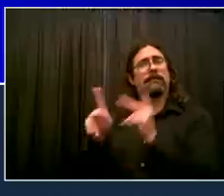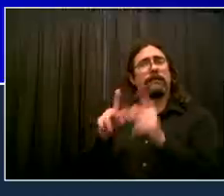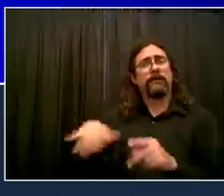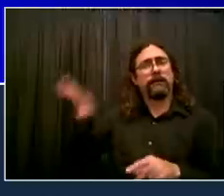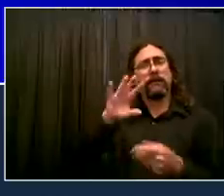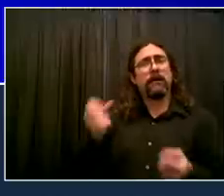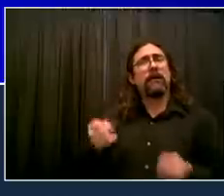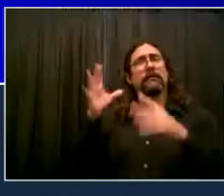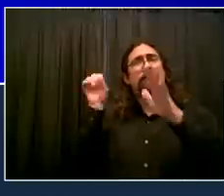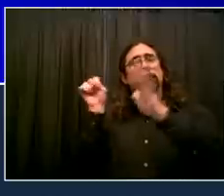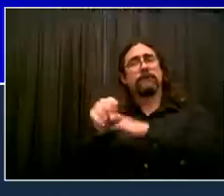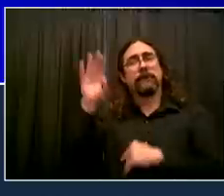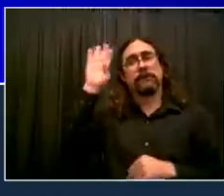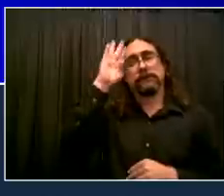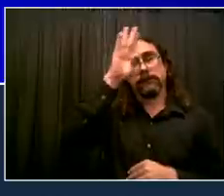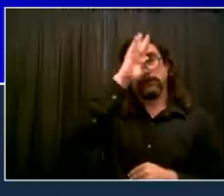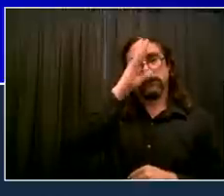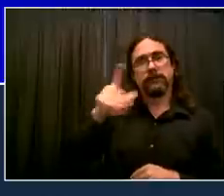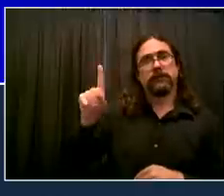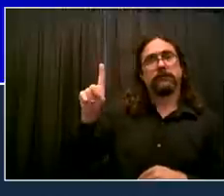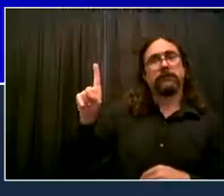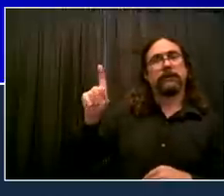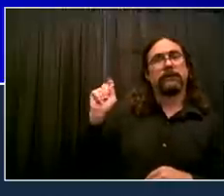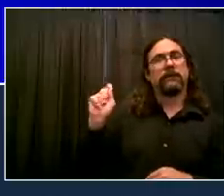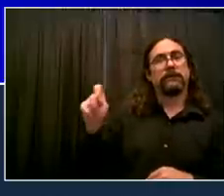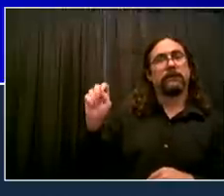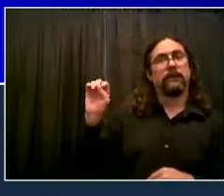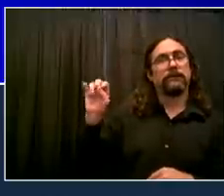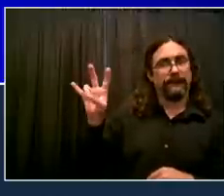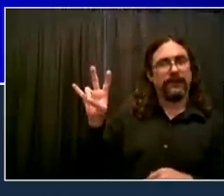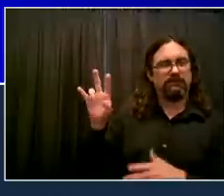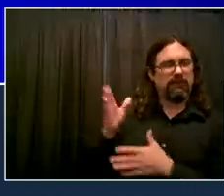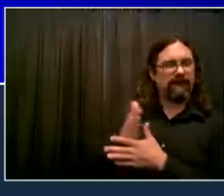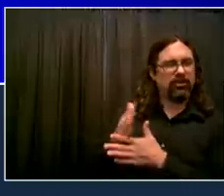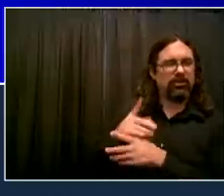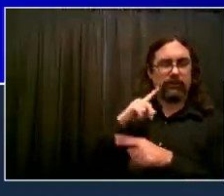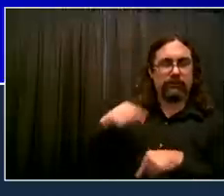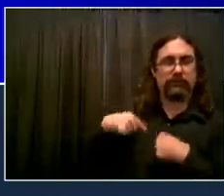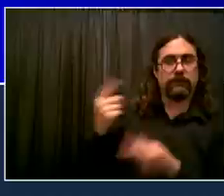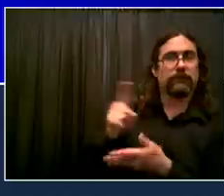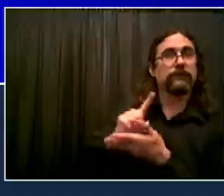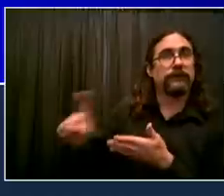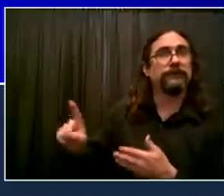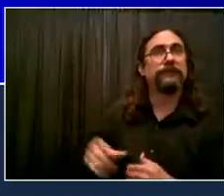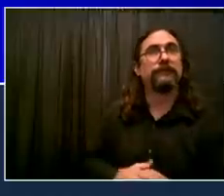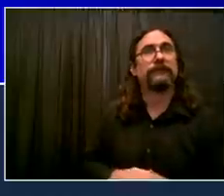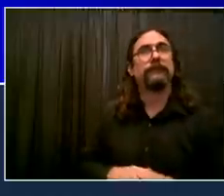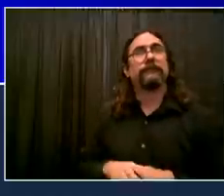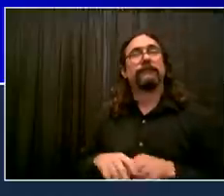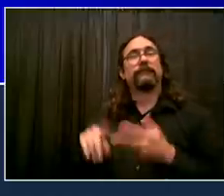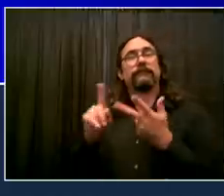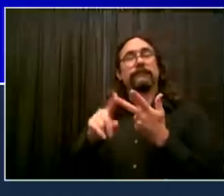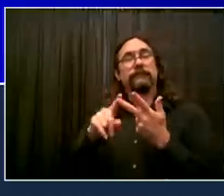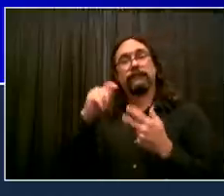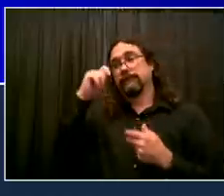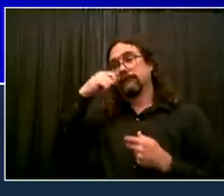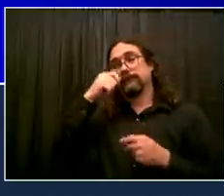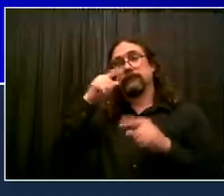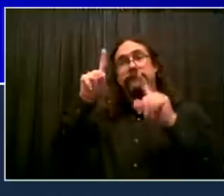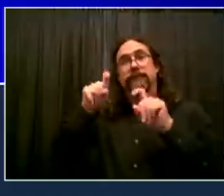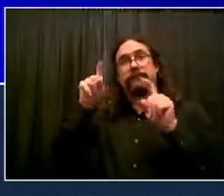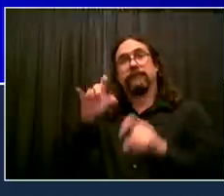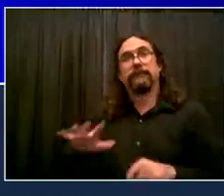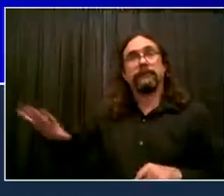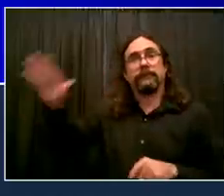1.07 per 100,000. Finally, number three, new reported cases on a seven-day average. Days report, 1